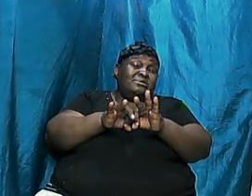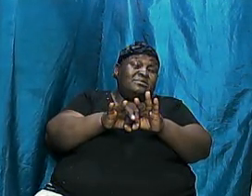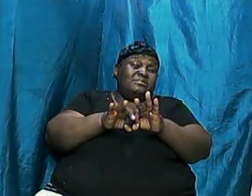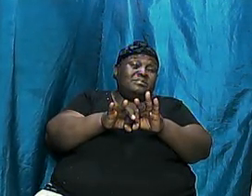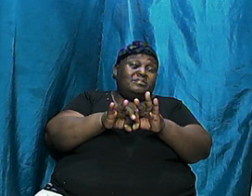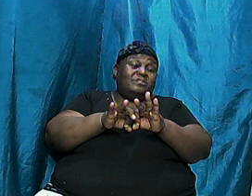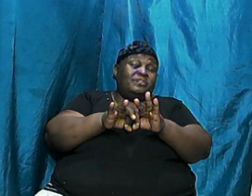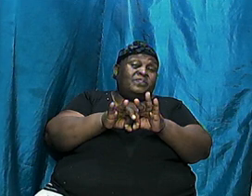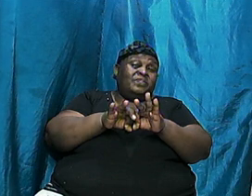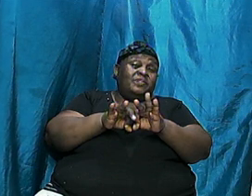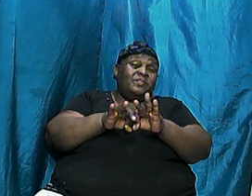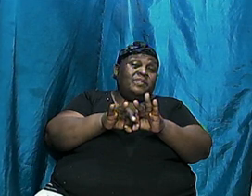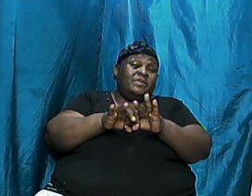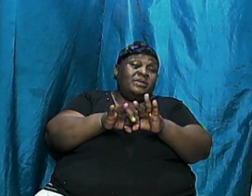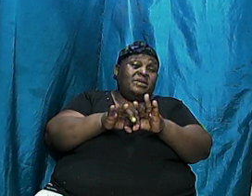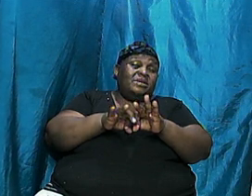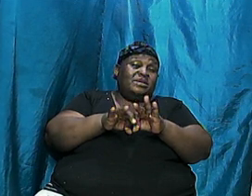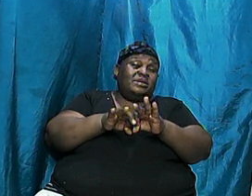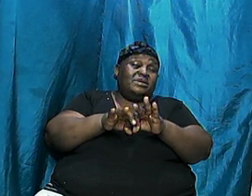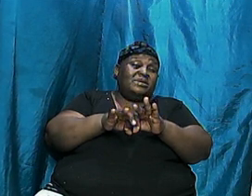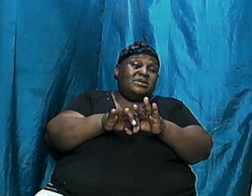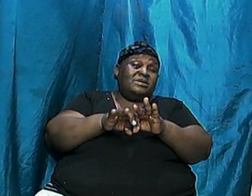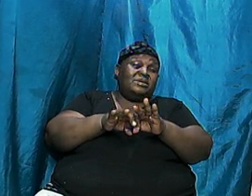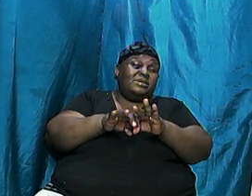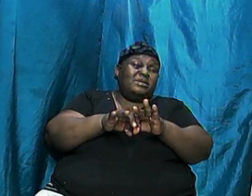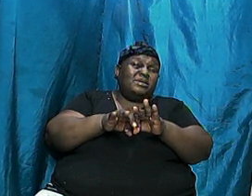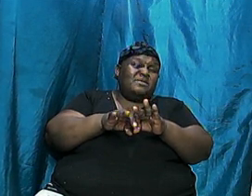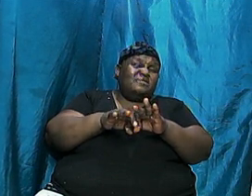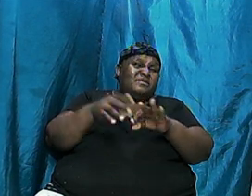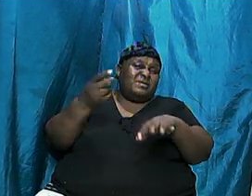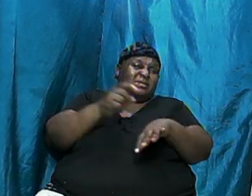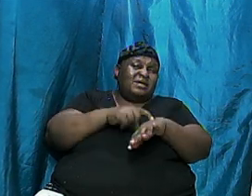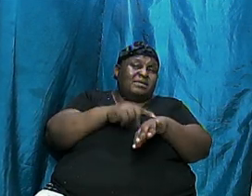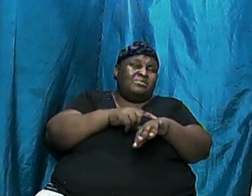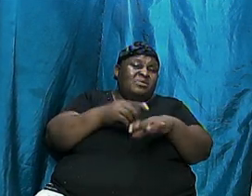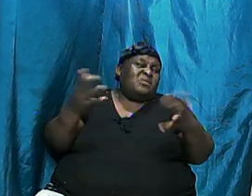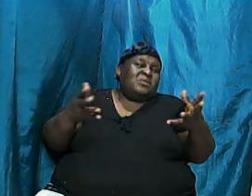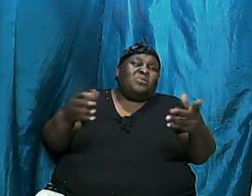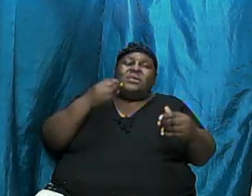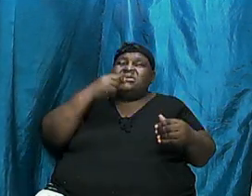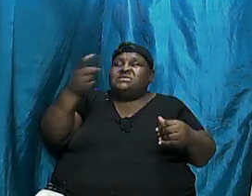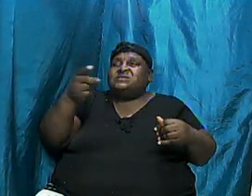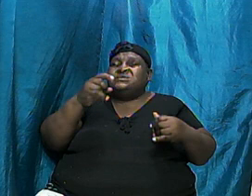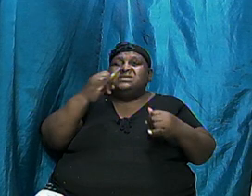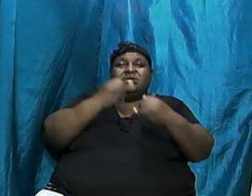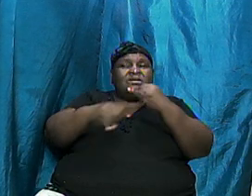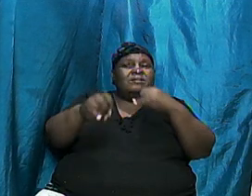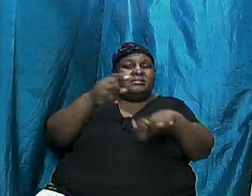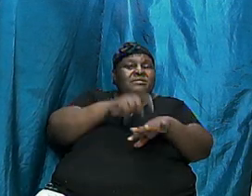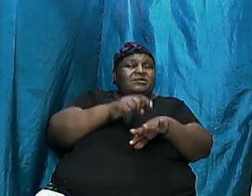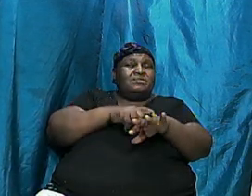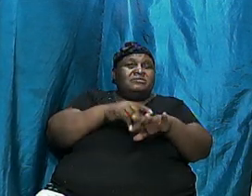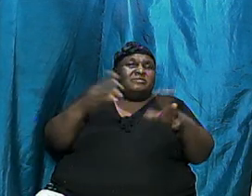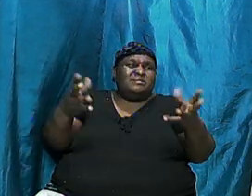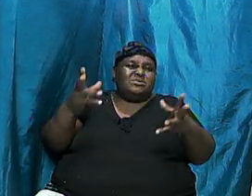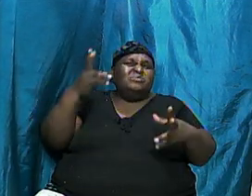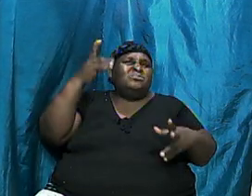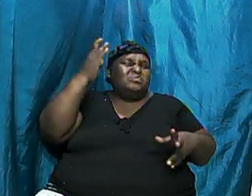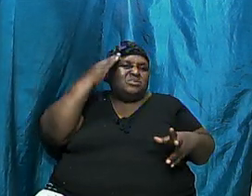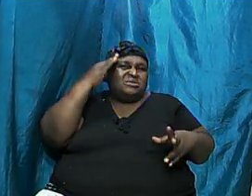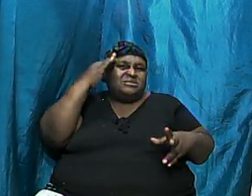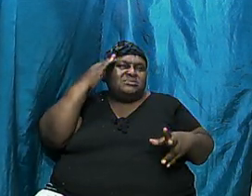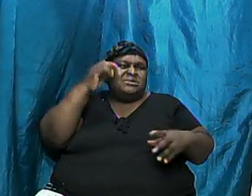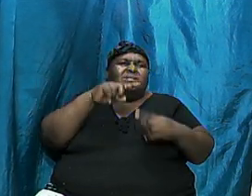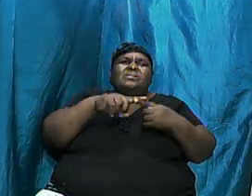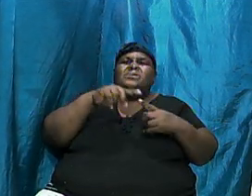just to expand, just for a brief moment on what we said the last time. I want us to notice that when Satan came